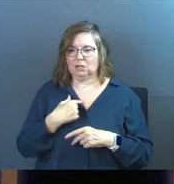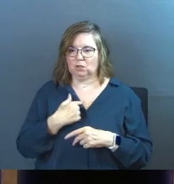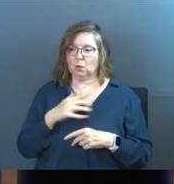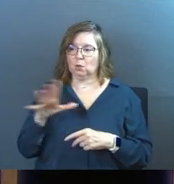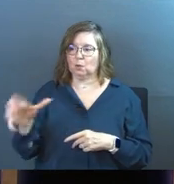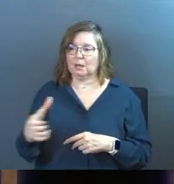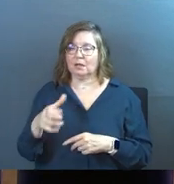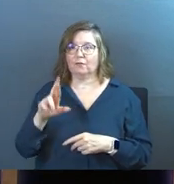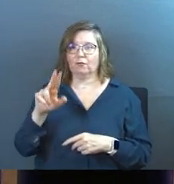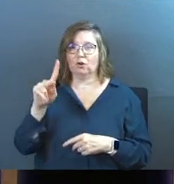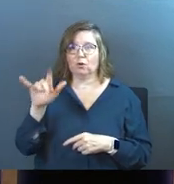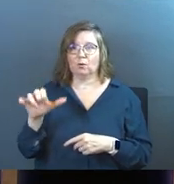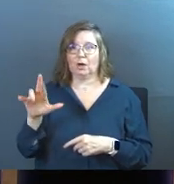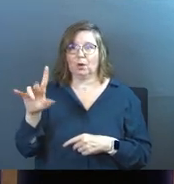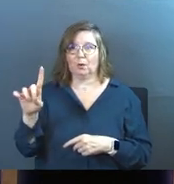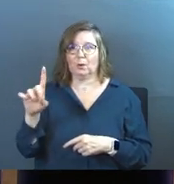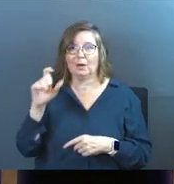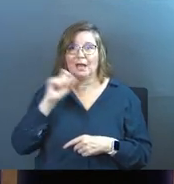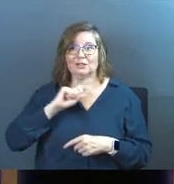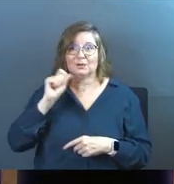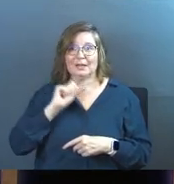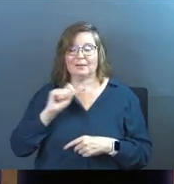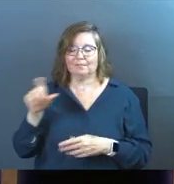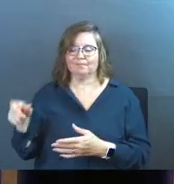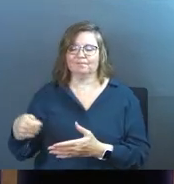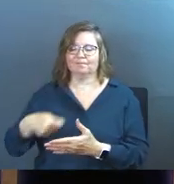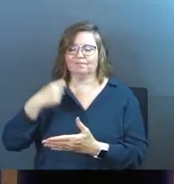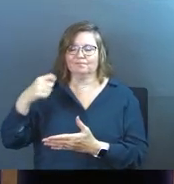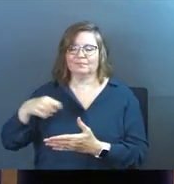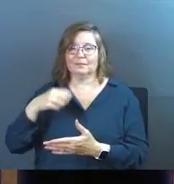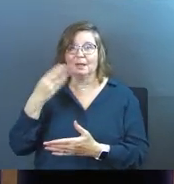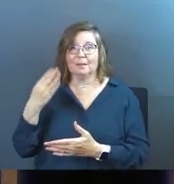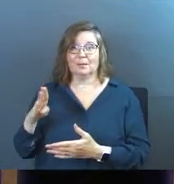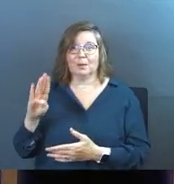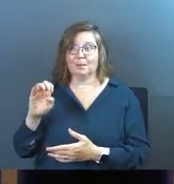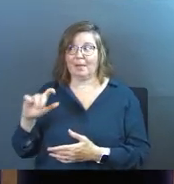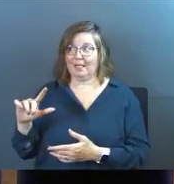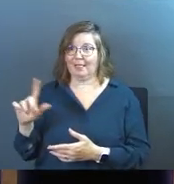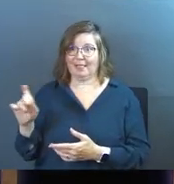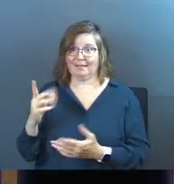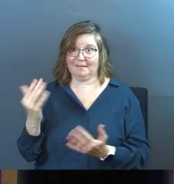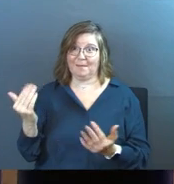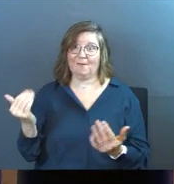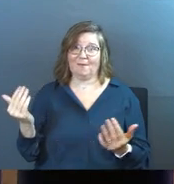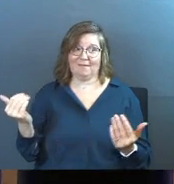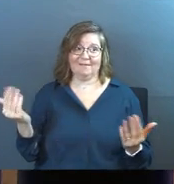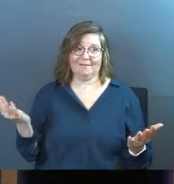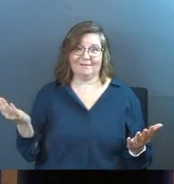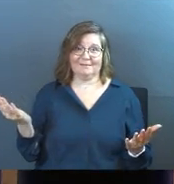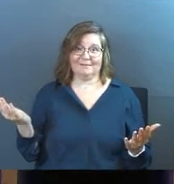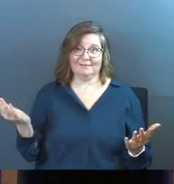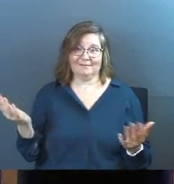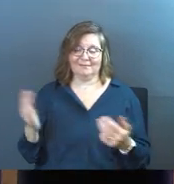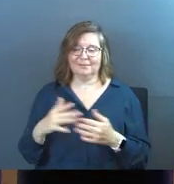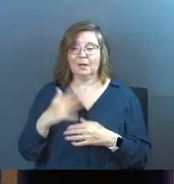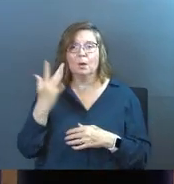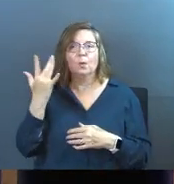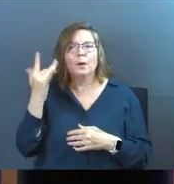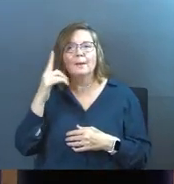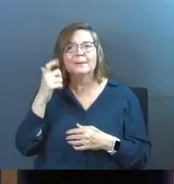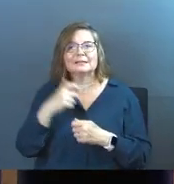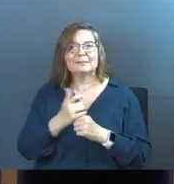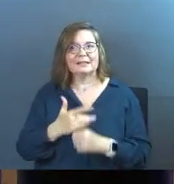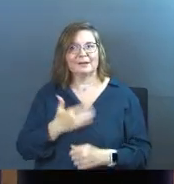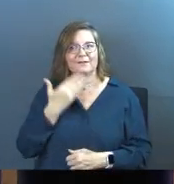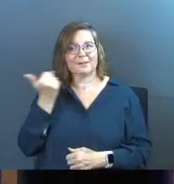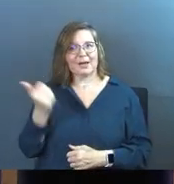And so you're reaching for Rocky road ice cream. Bluebell anyone? Come on. Because what? Because